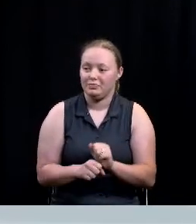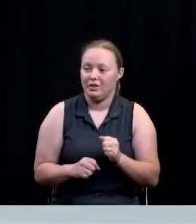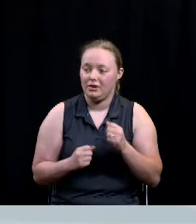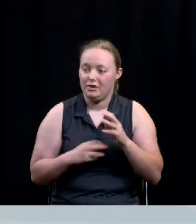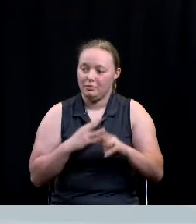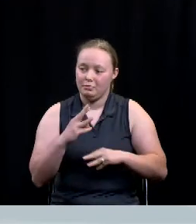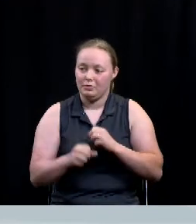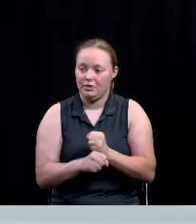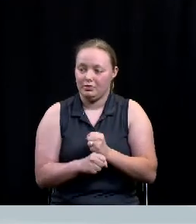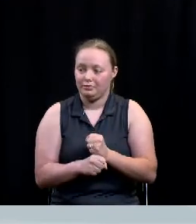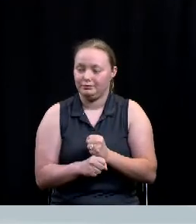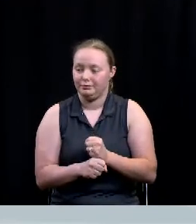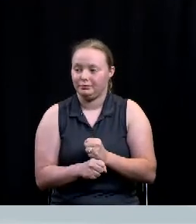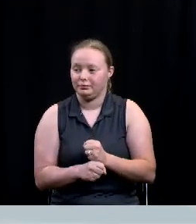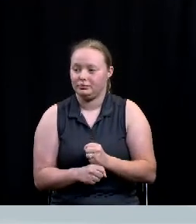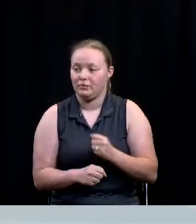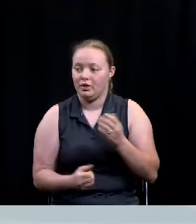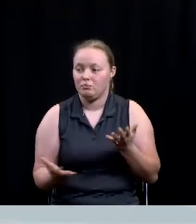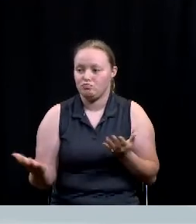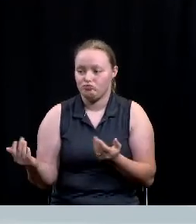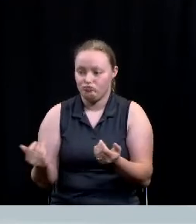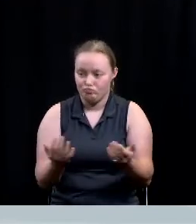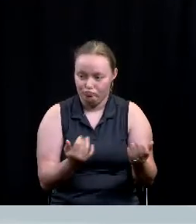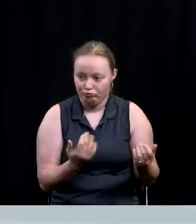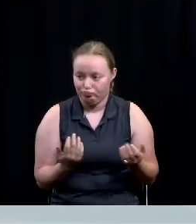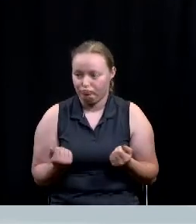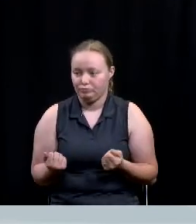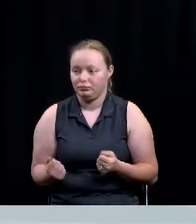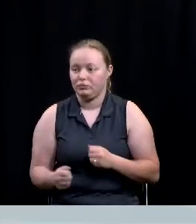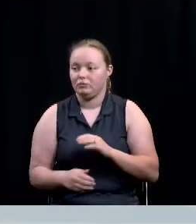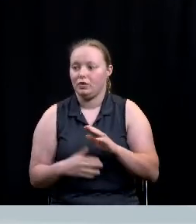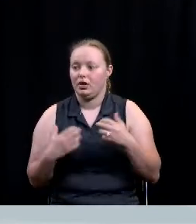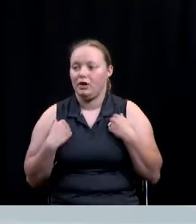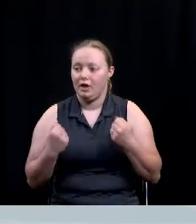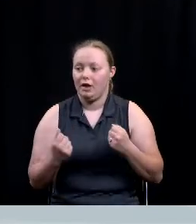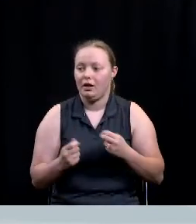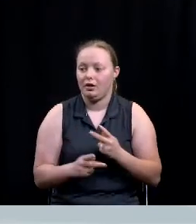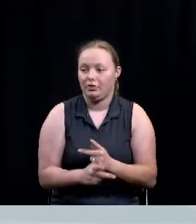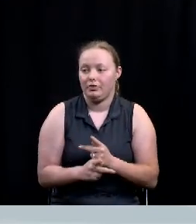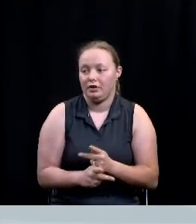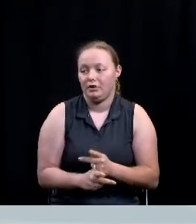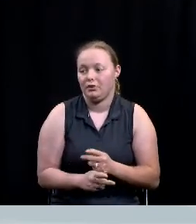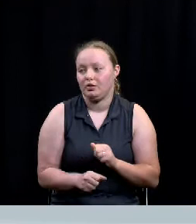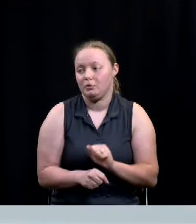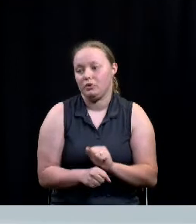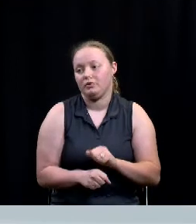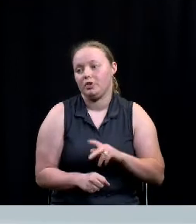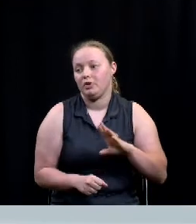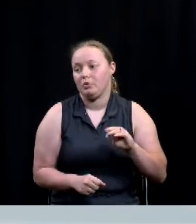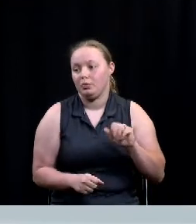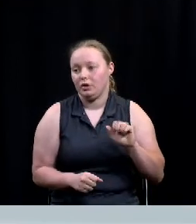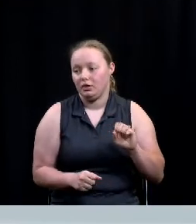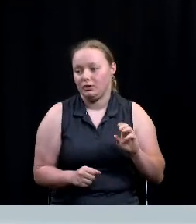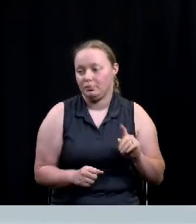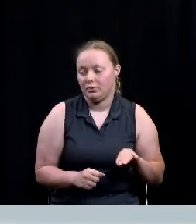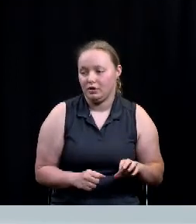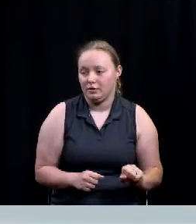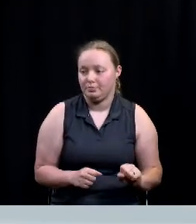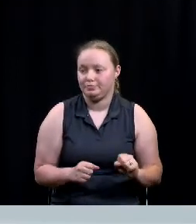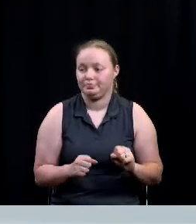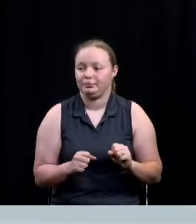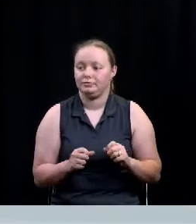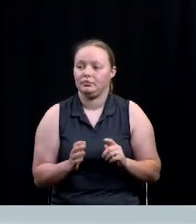brought additional stakeholders to the table under the health arm of the collective impact work being done by Prosper Waco active participants include